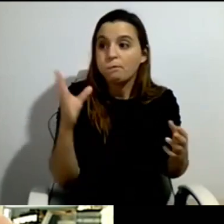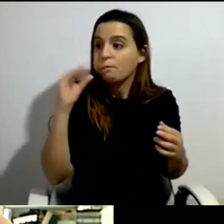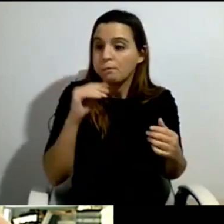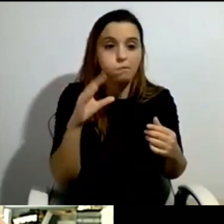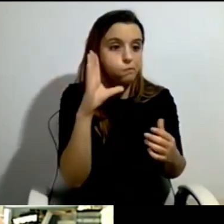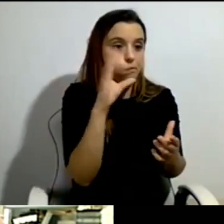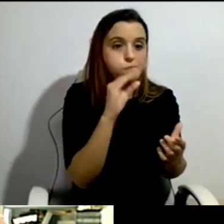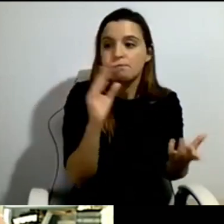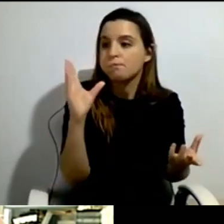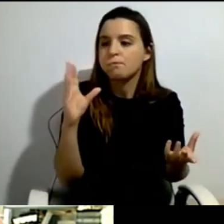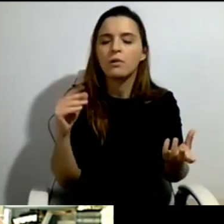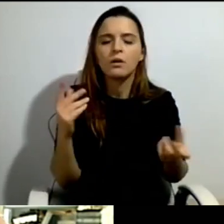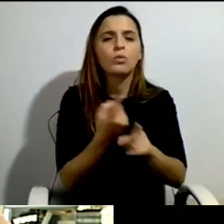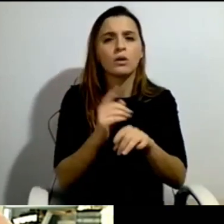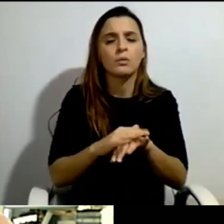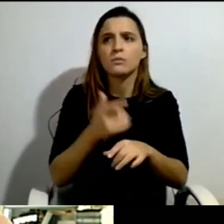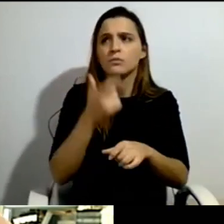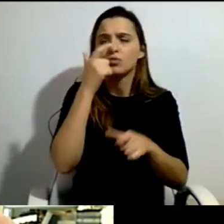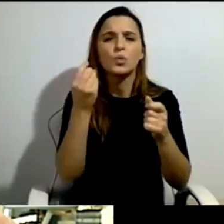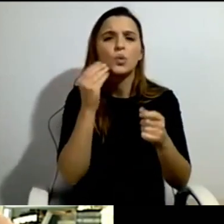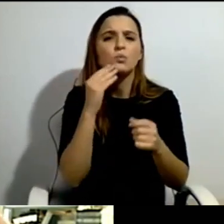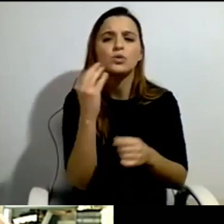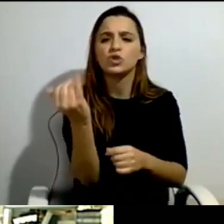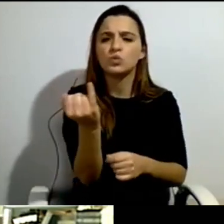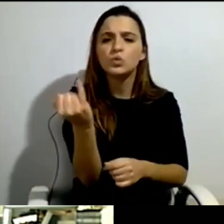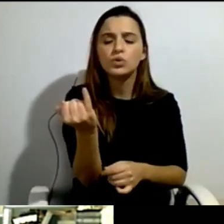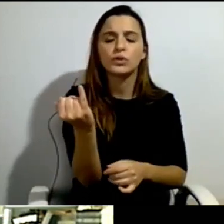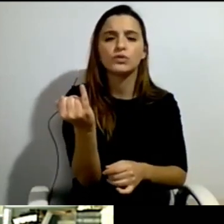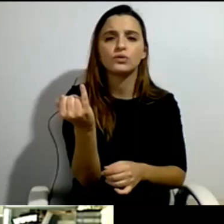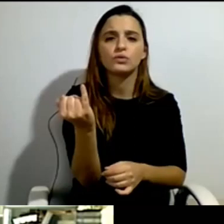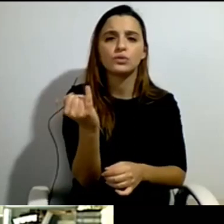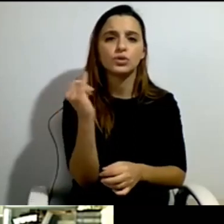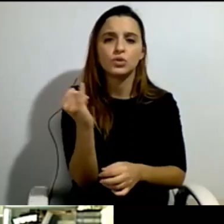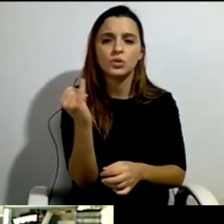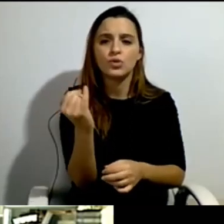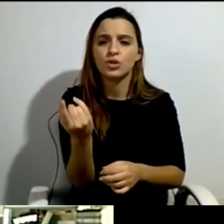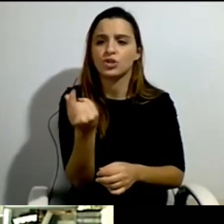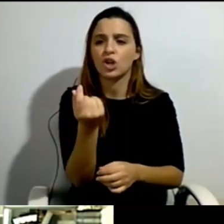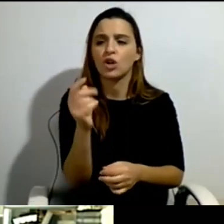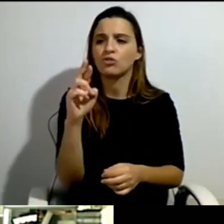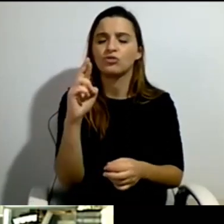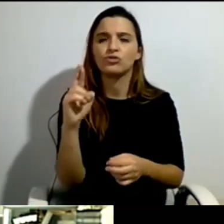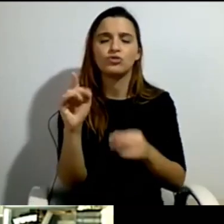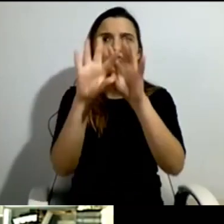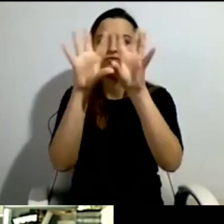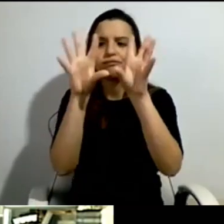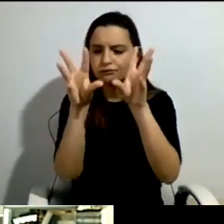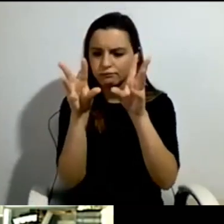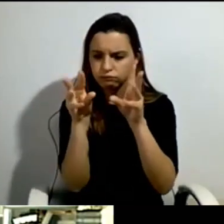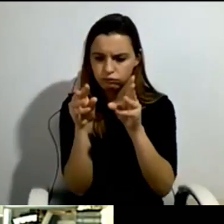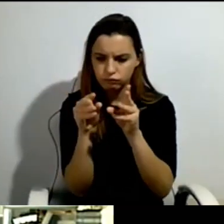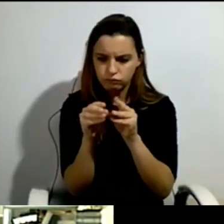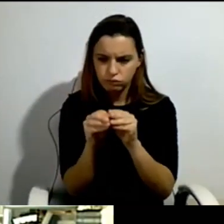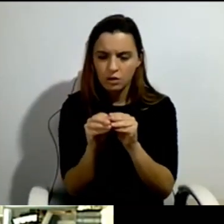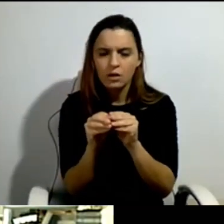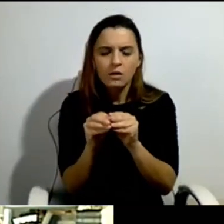institutions actually produce. And that was one of the tasks we put to ourselves, and I have to mention here one of our